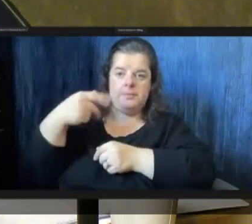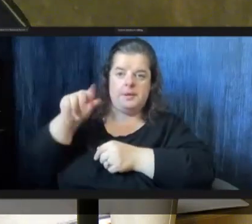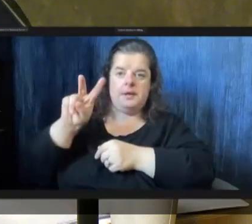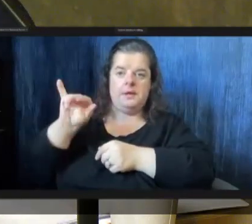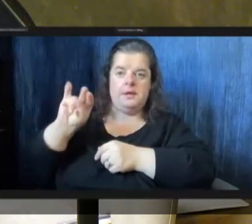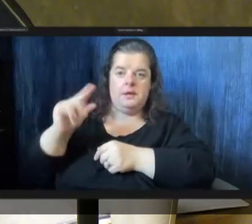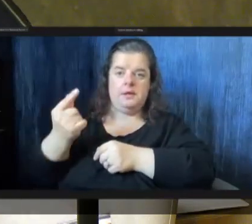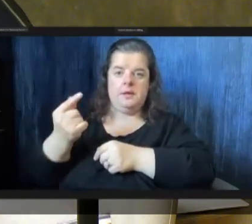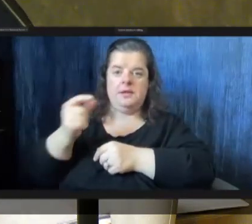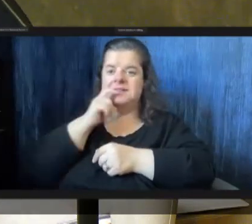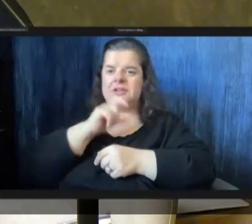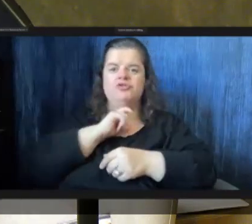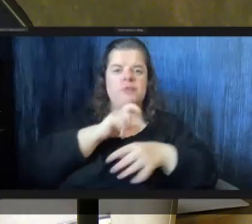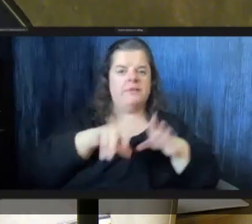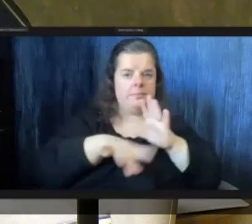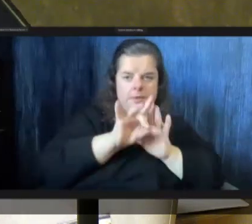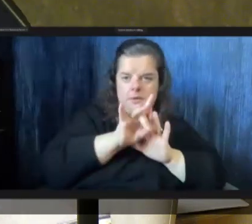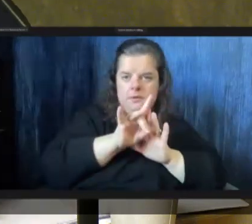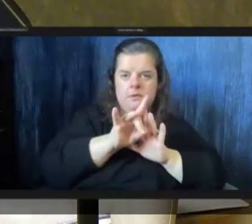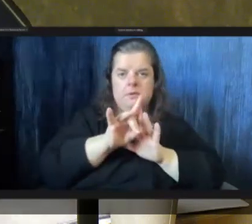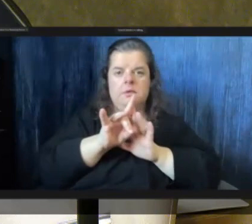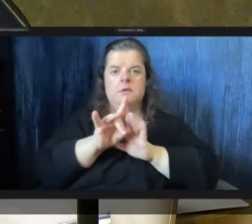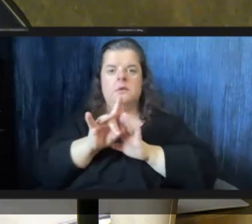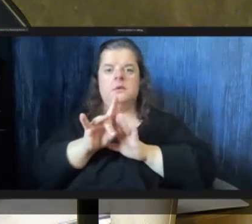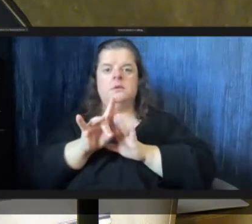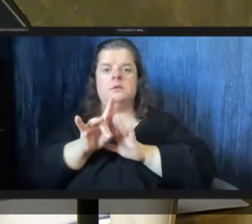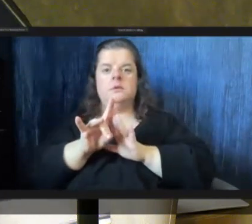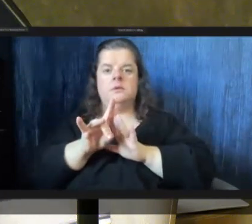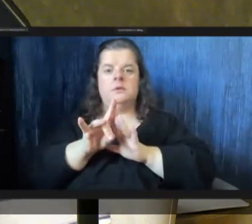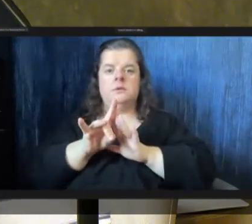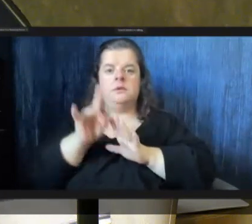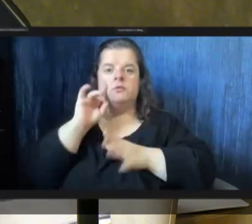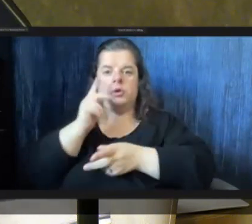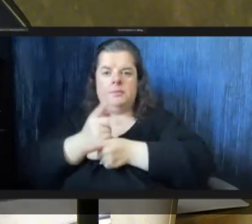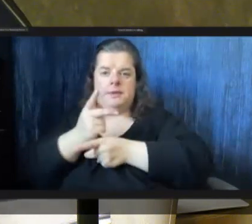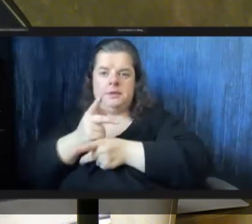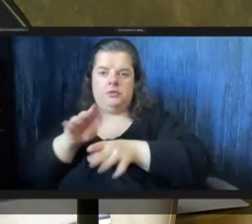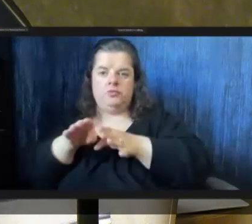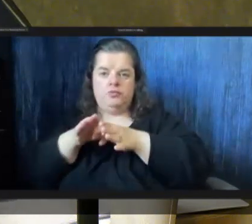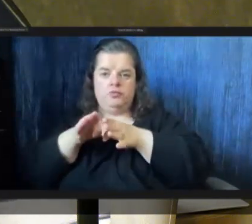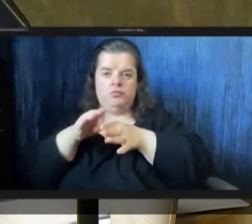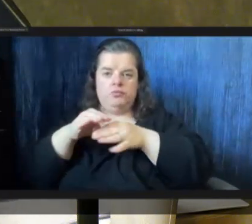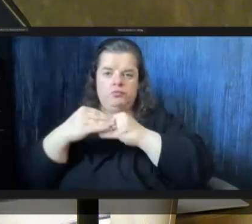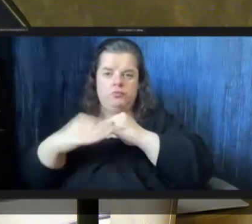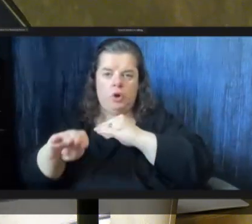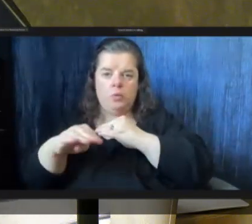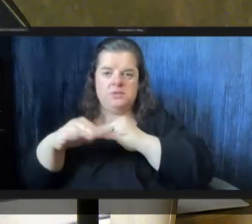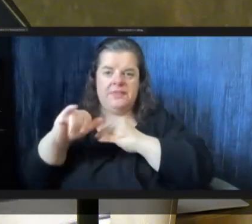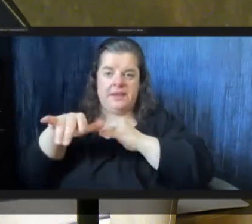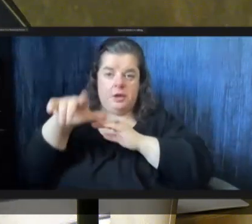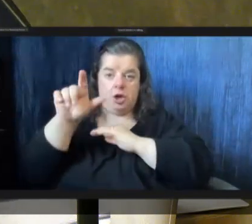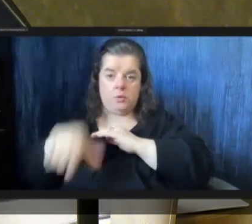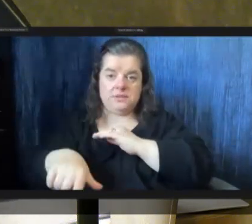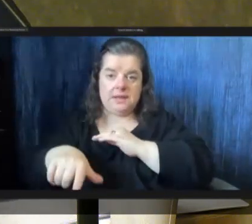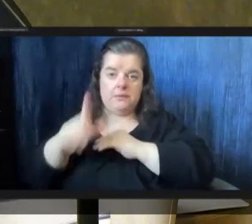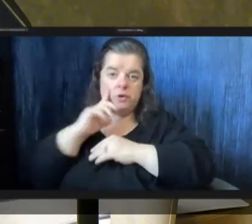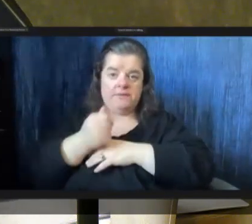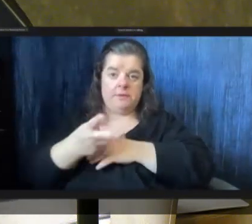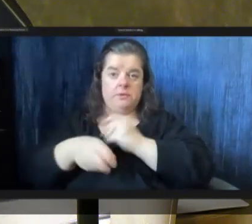trash pickup services those type of services but you know to maintain our roads everything that goes down for a couple years